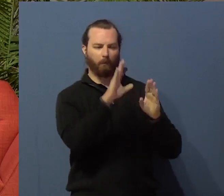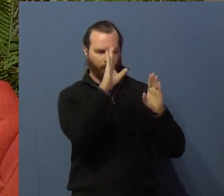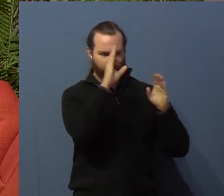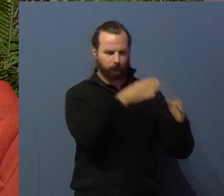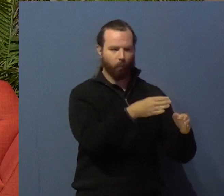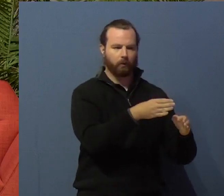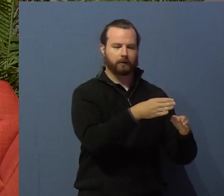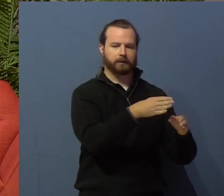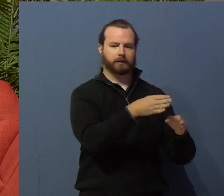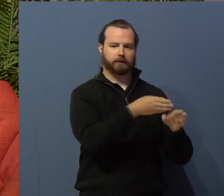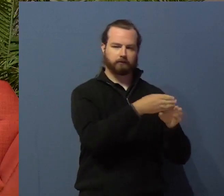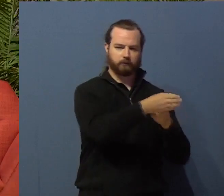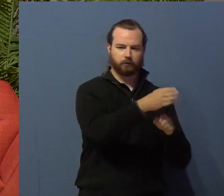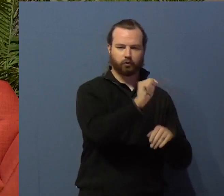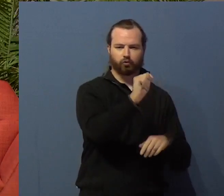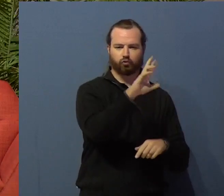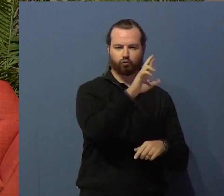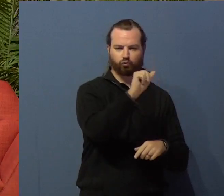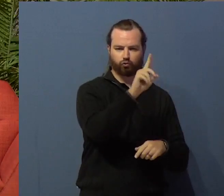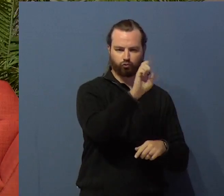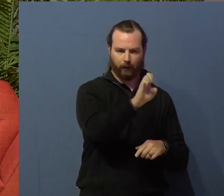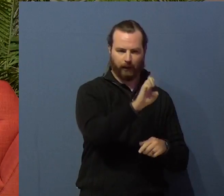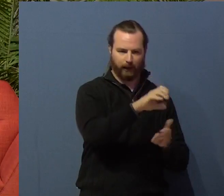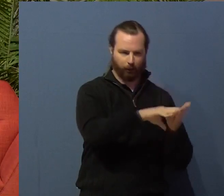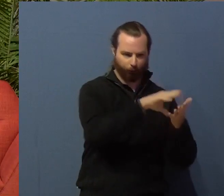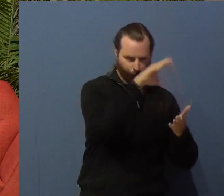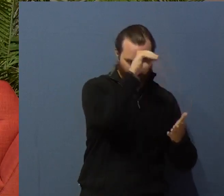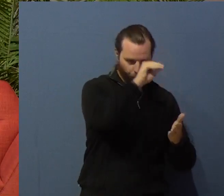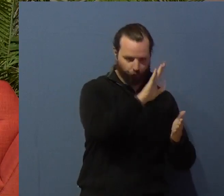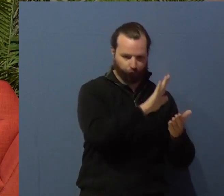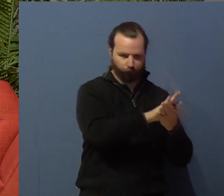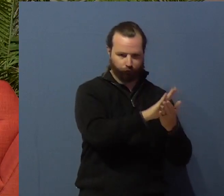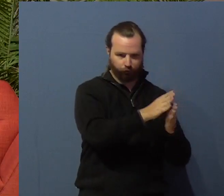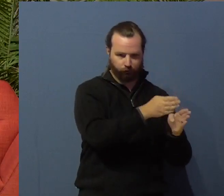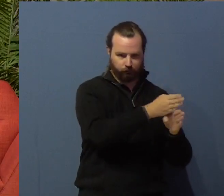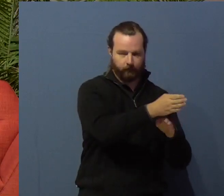academic career. Whereas four-year schools, they take longer.